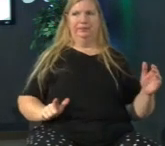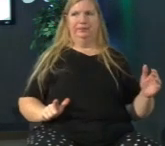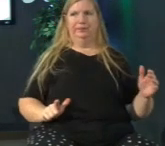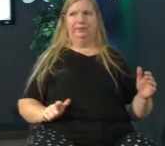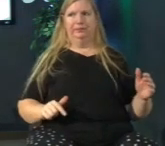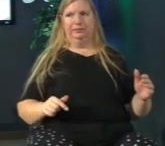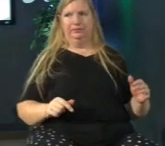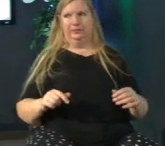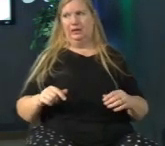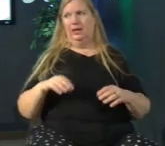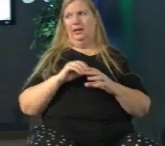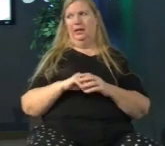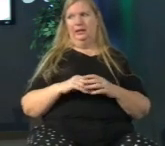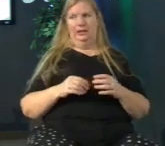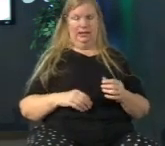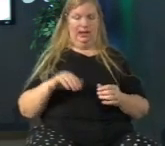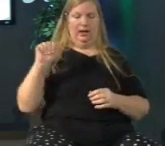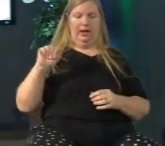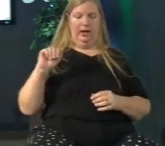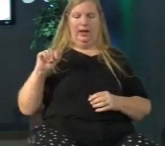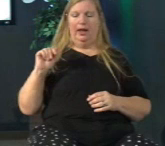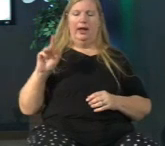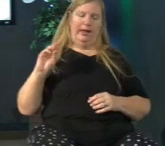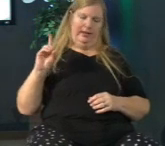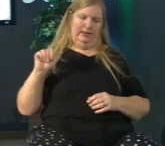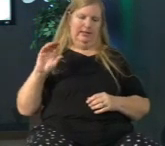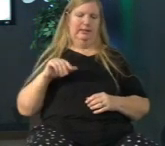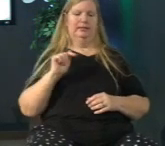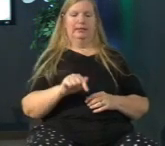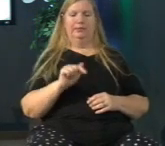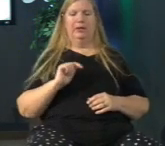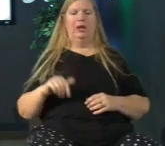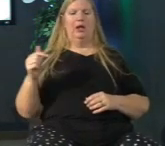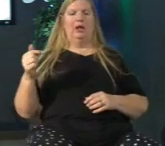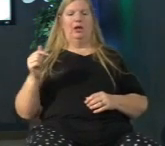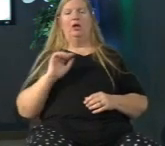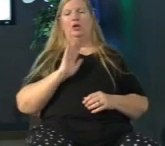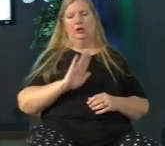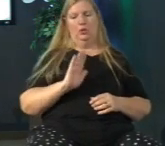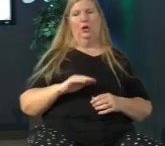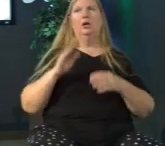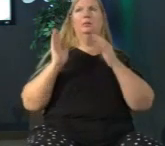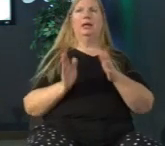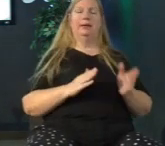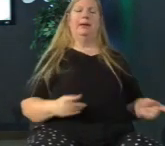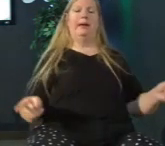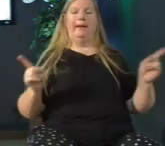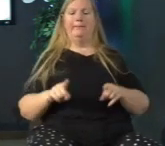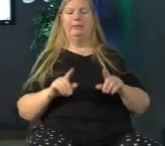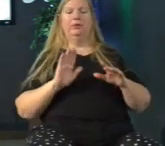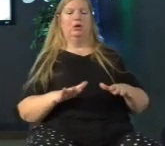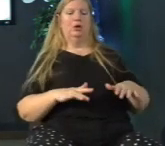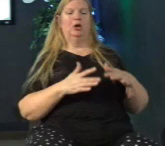in Alice's case the best that we can say is your will be done her heart longs